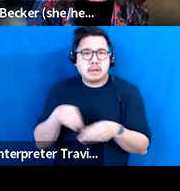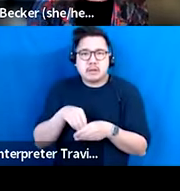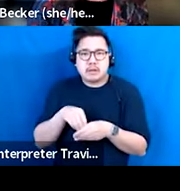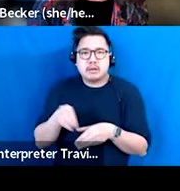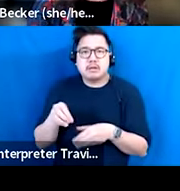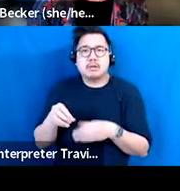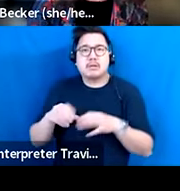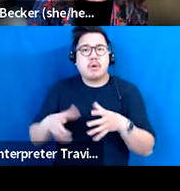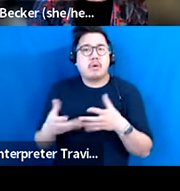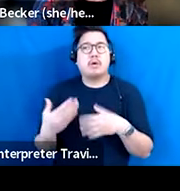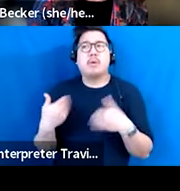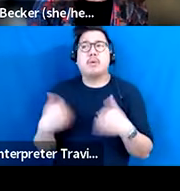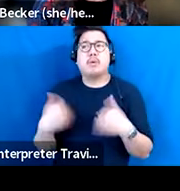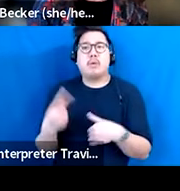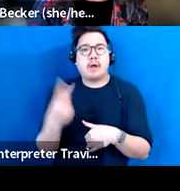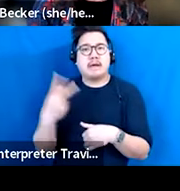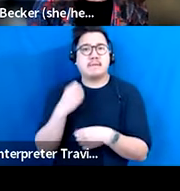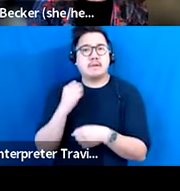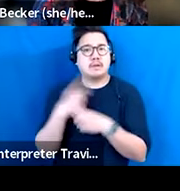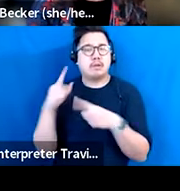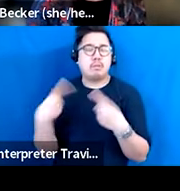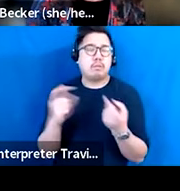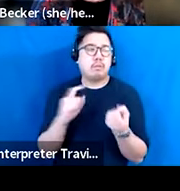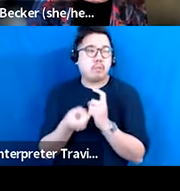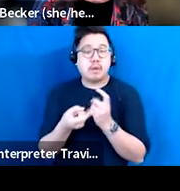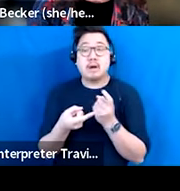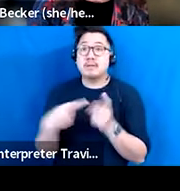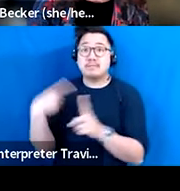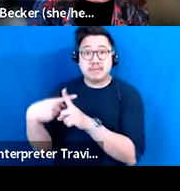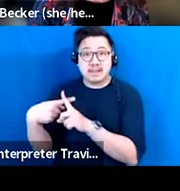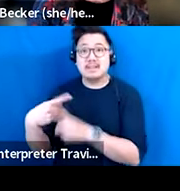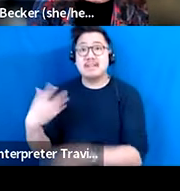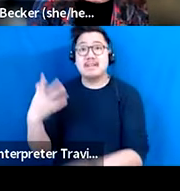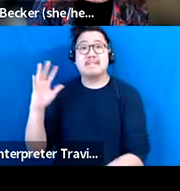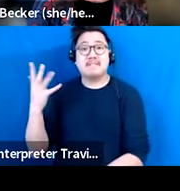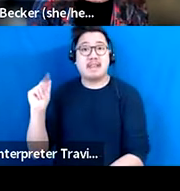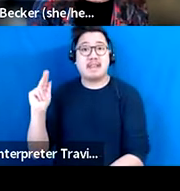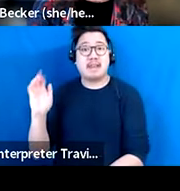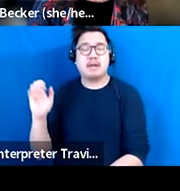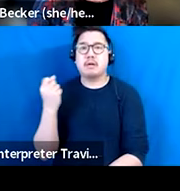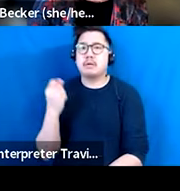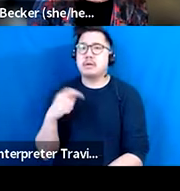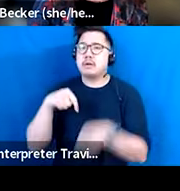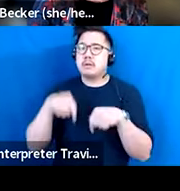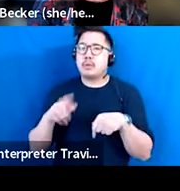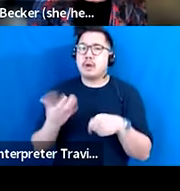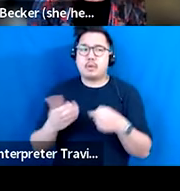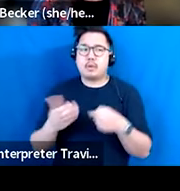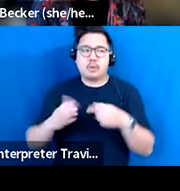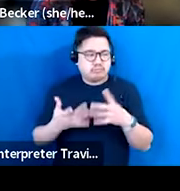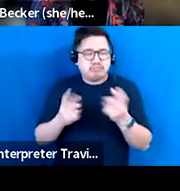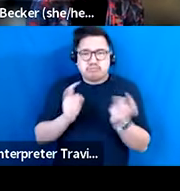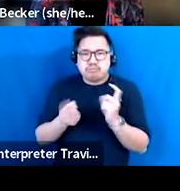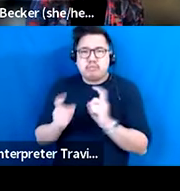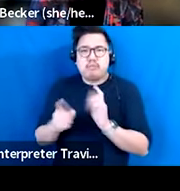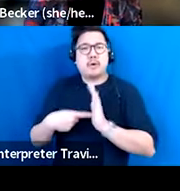and a half, and at least at the Fifth Avenue, and I'm not trying to, but we have made incredible changes to how we are, who